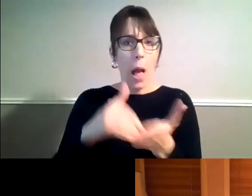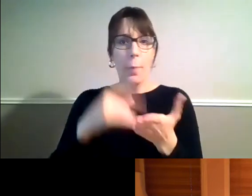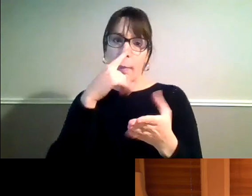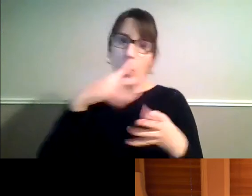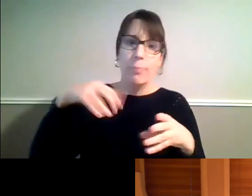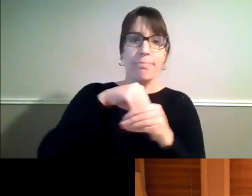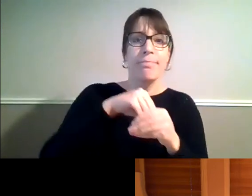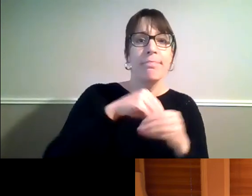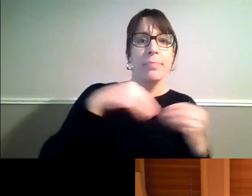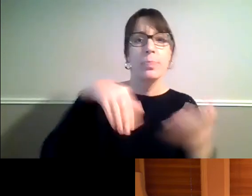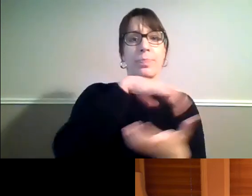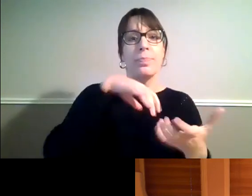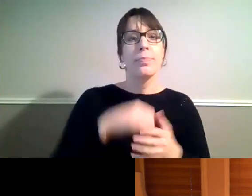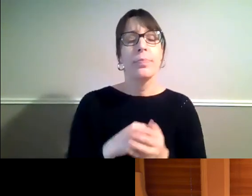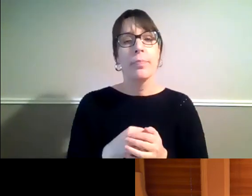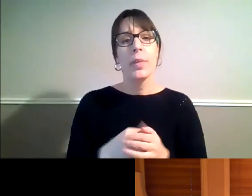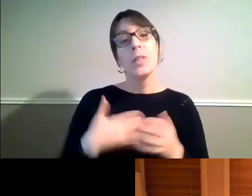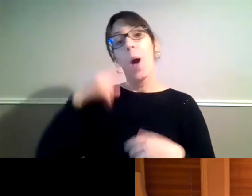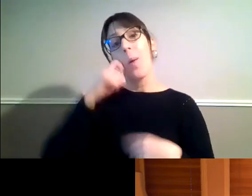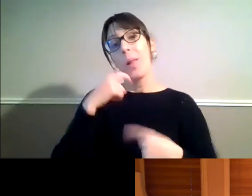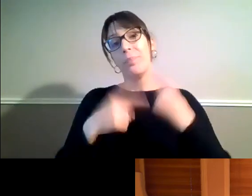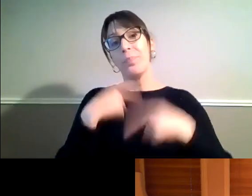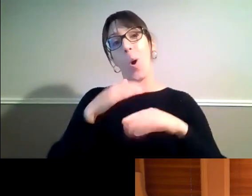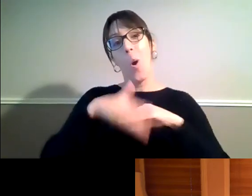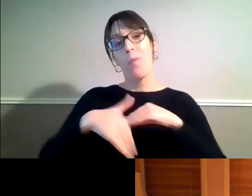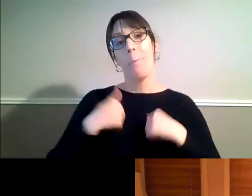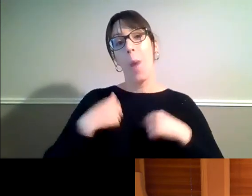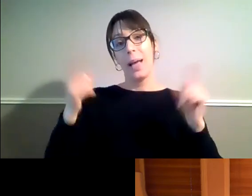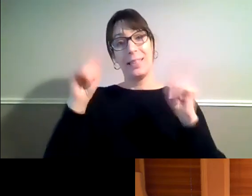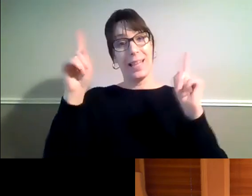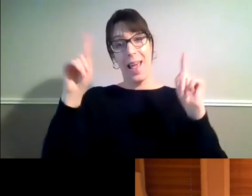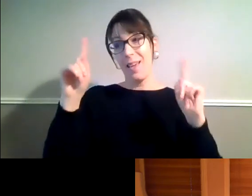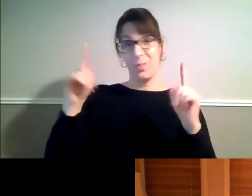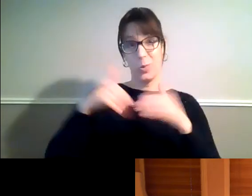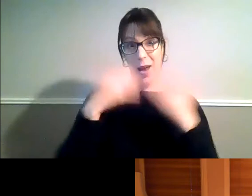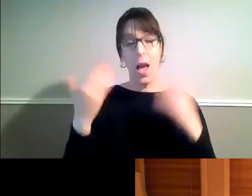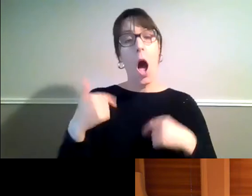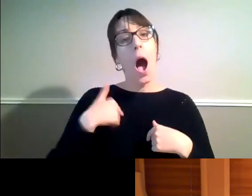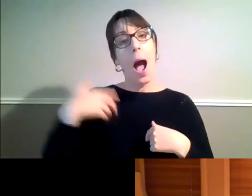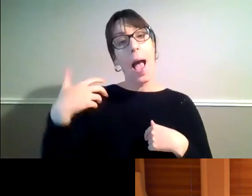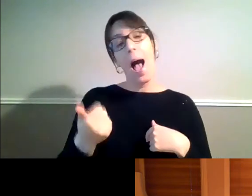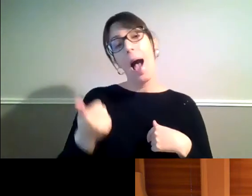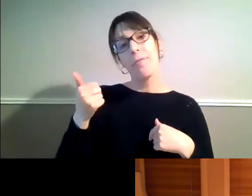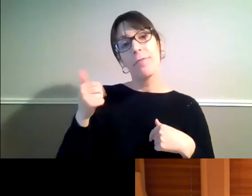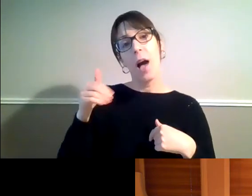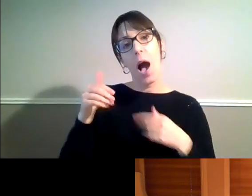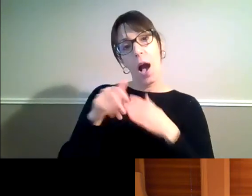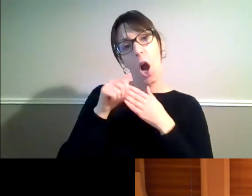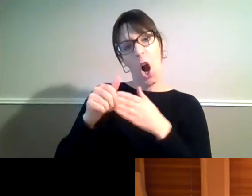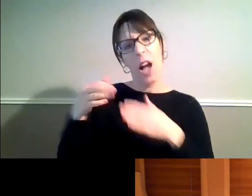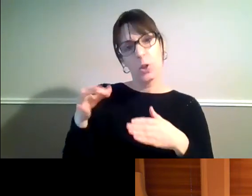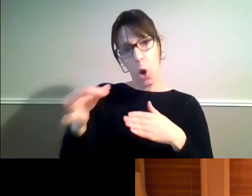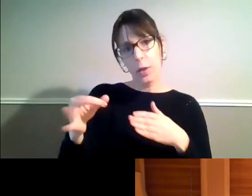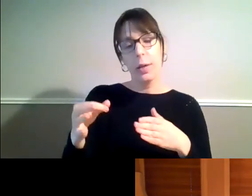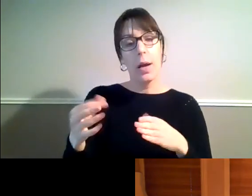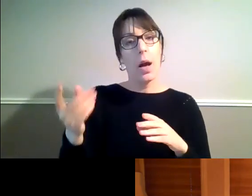Let me tell you quickly about my day, Rod. I have a guide dog or I use a white cane, which means